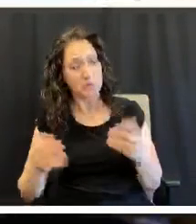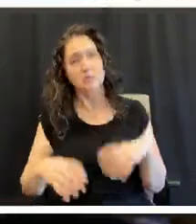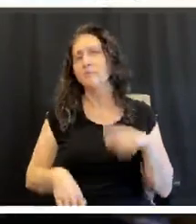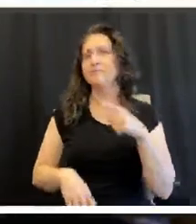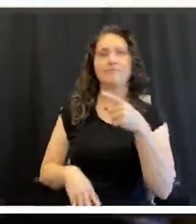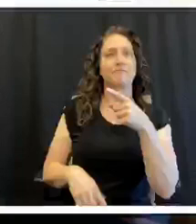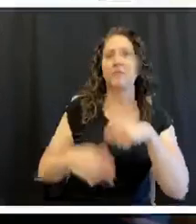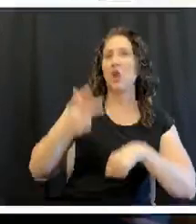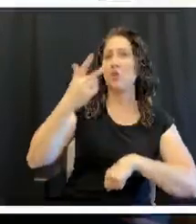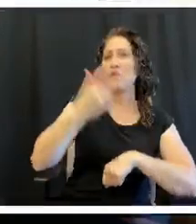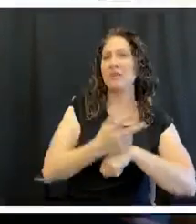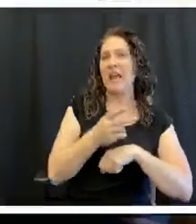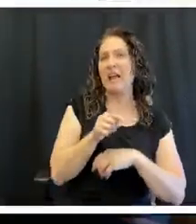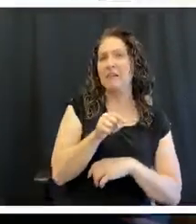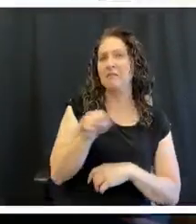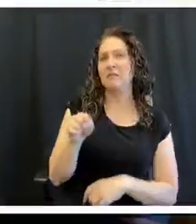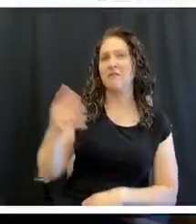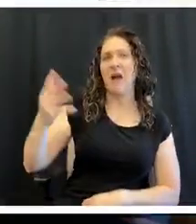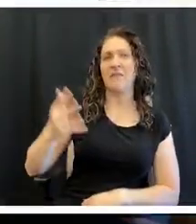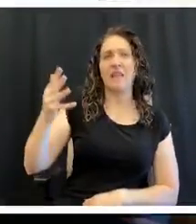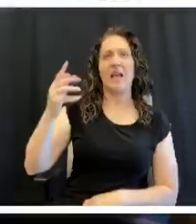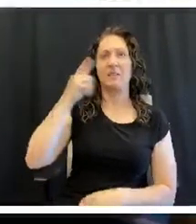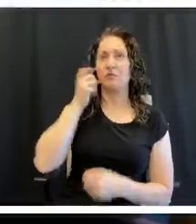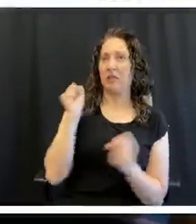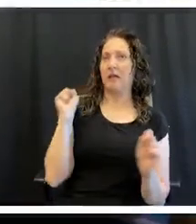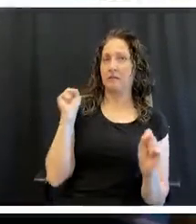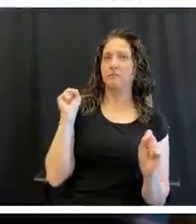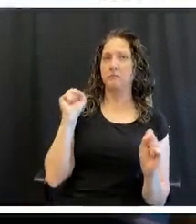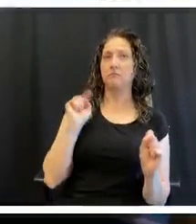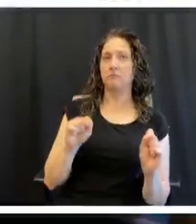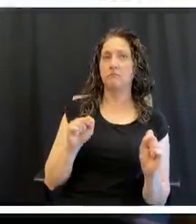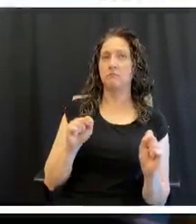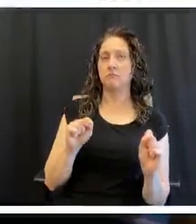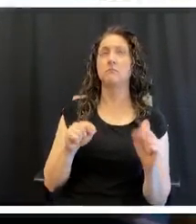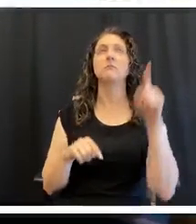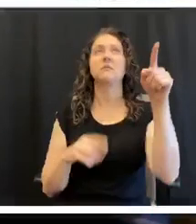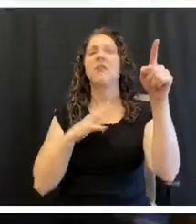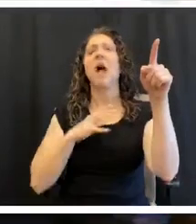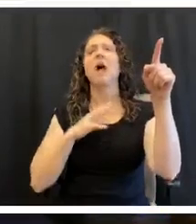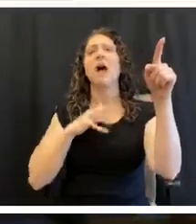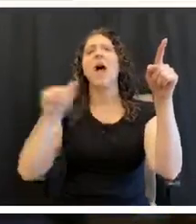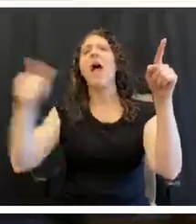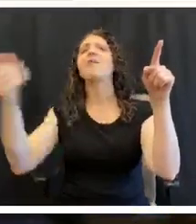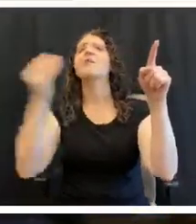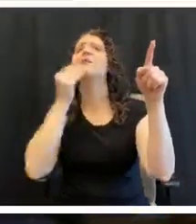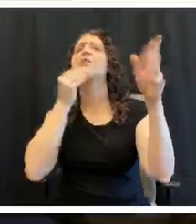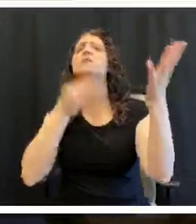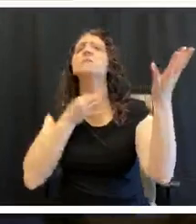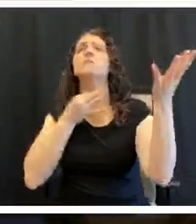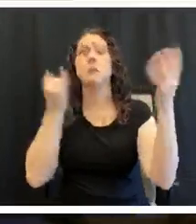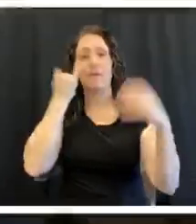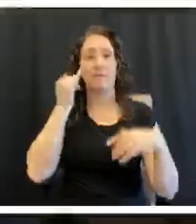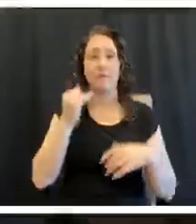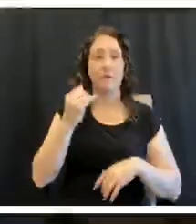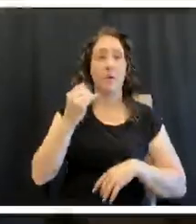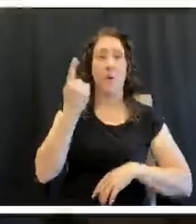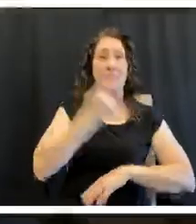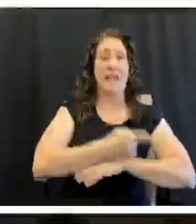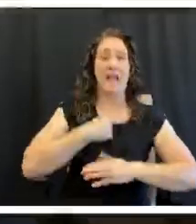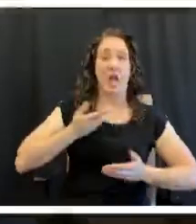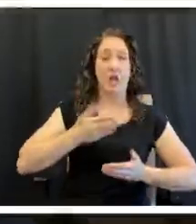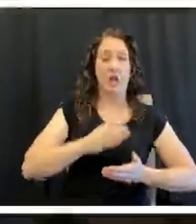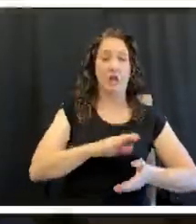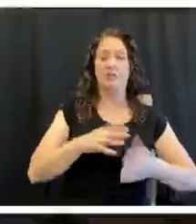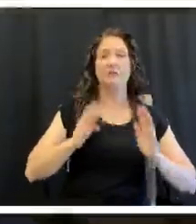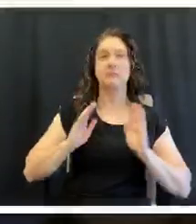days safely. Okay. What about other foods? How long will we keep them? Because I love some leftovers. I love to, I love to cook up a whole bunch of stuff